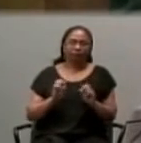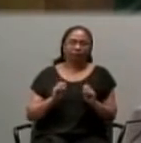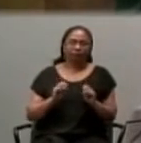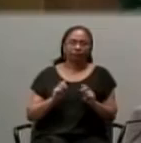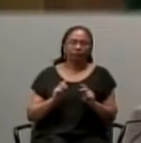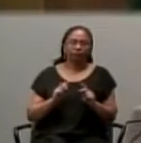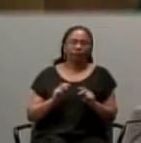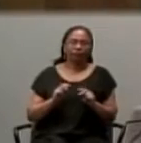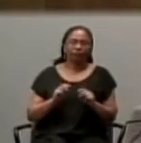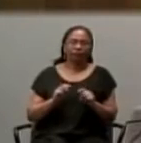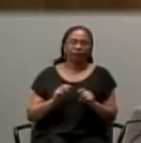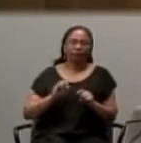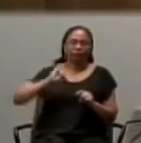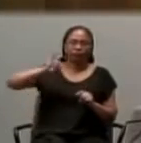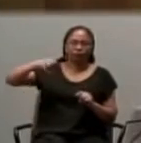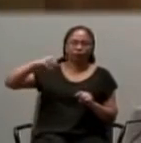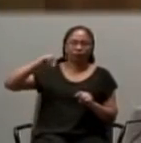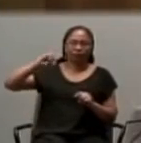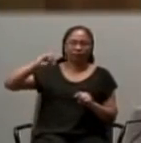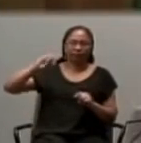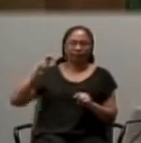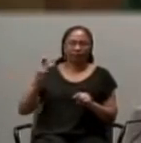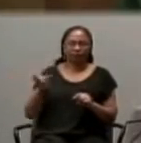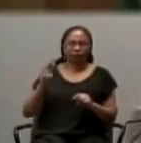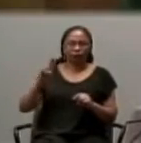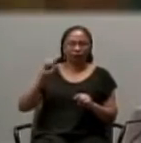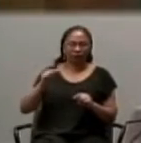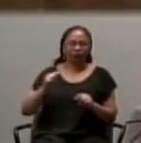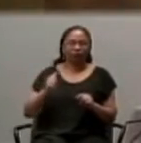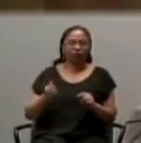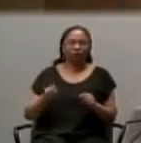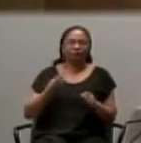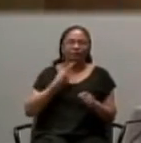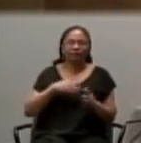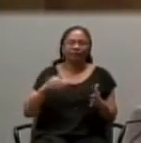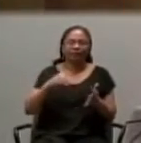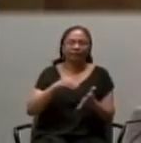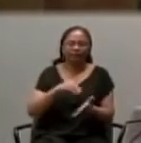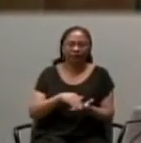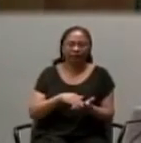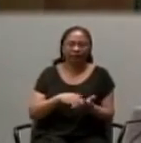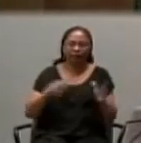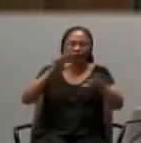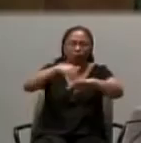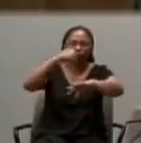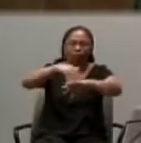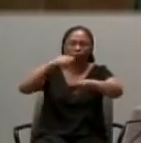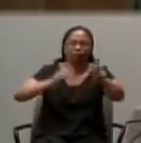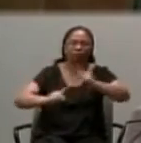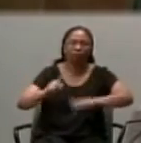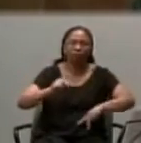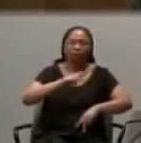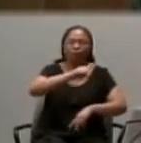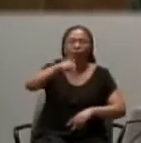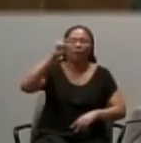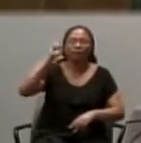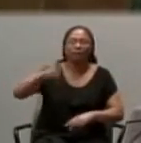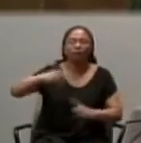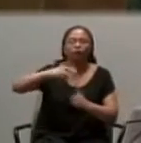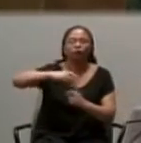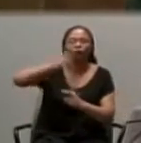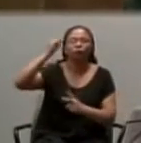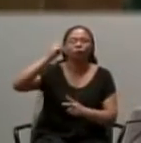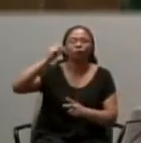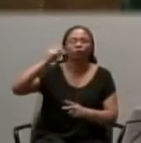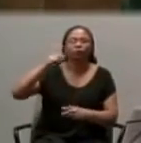Joshua again gathers the people of Israel and says to them, You've got to make a choice. Who are you going to